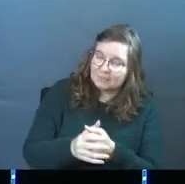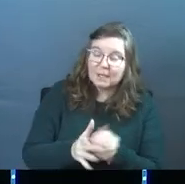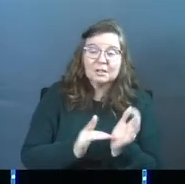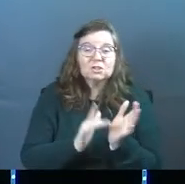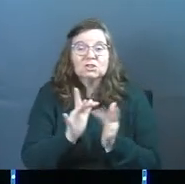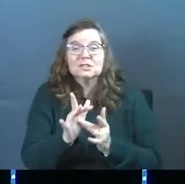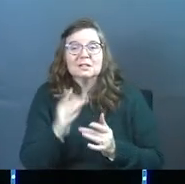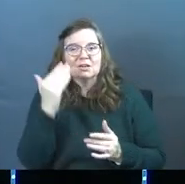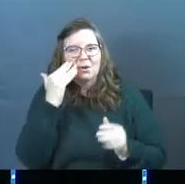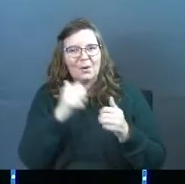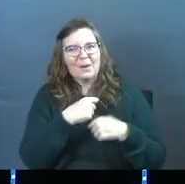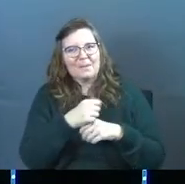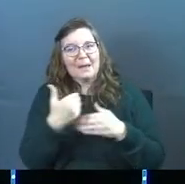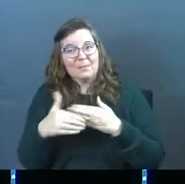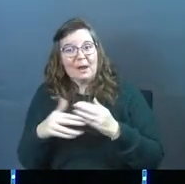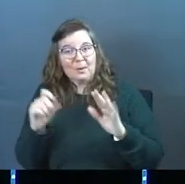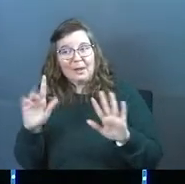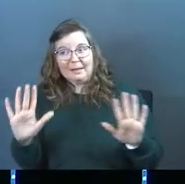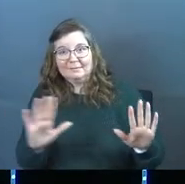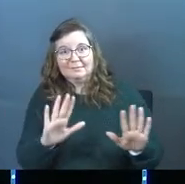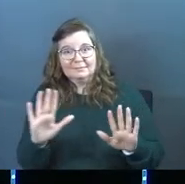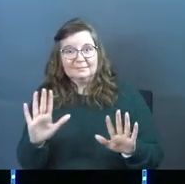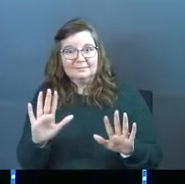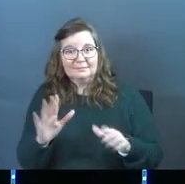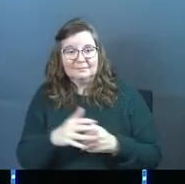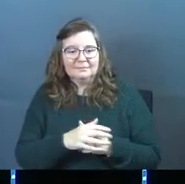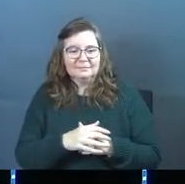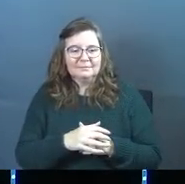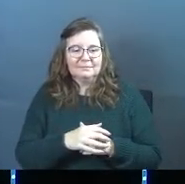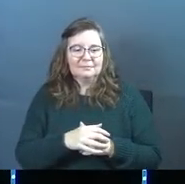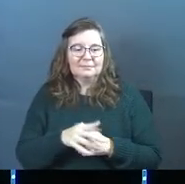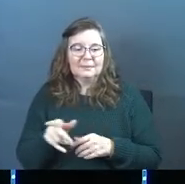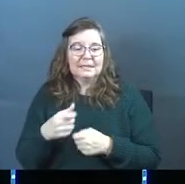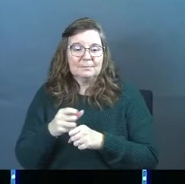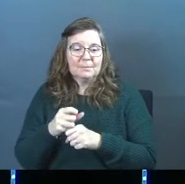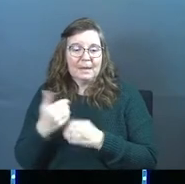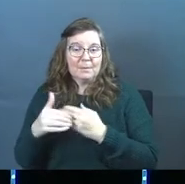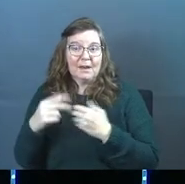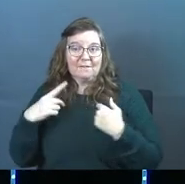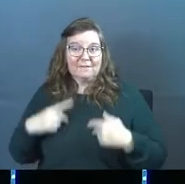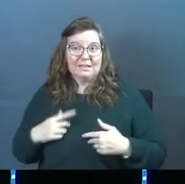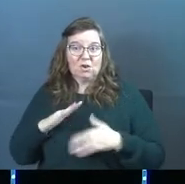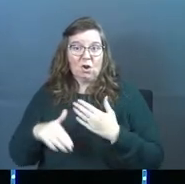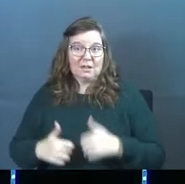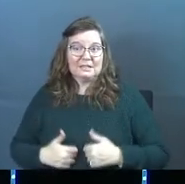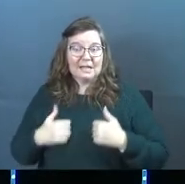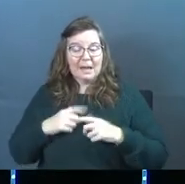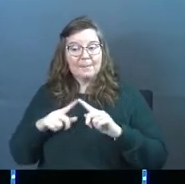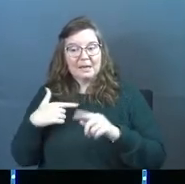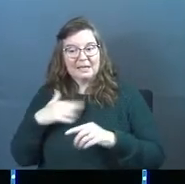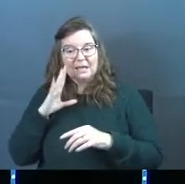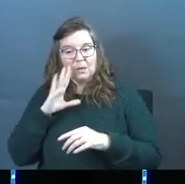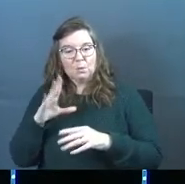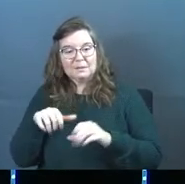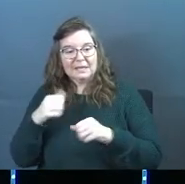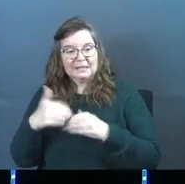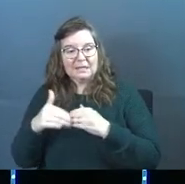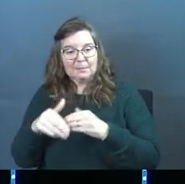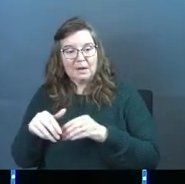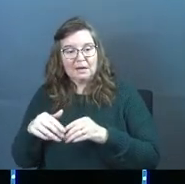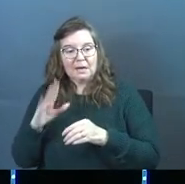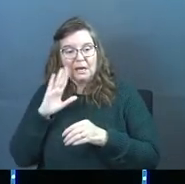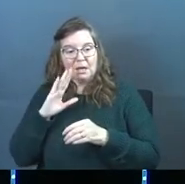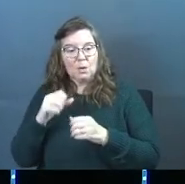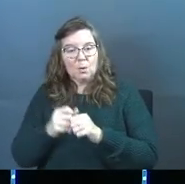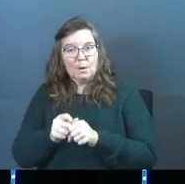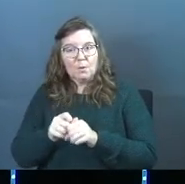Now, Jesus knows how to make bread, okay? All right? He's been making bread physically all his life. But he's going to take some bread loaves,